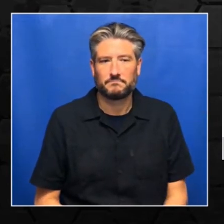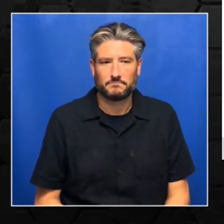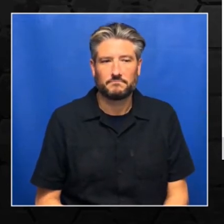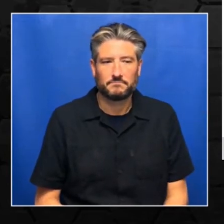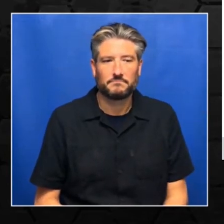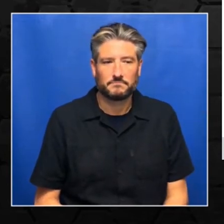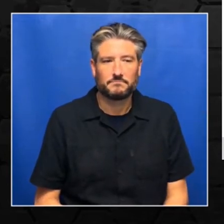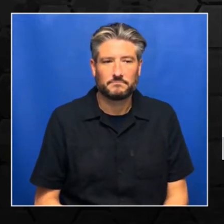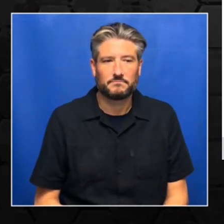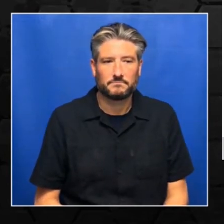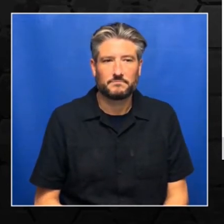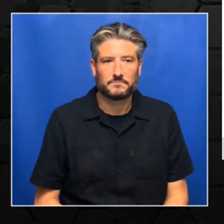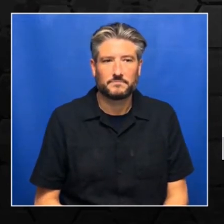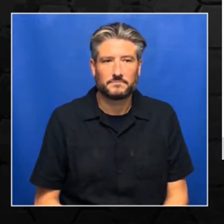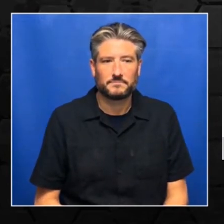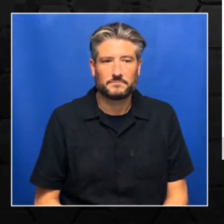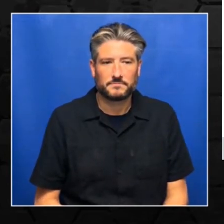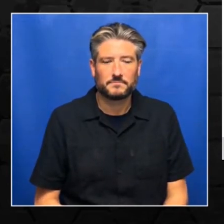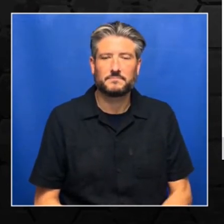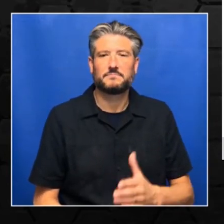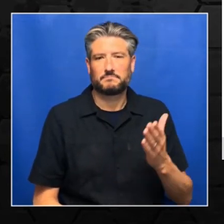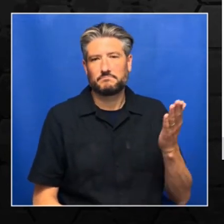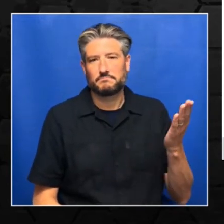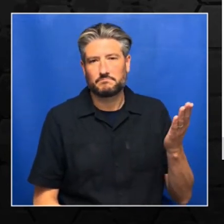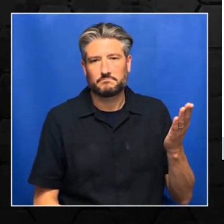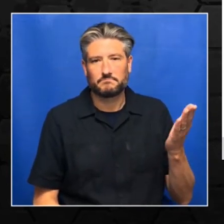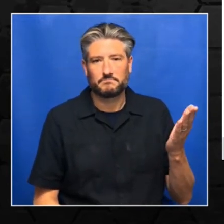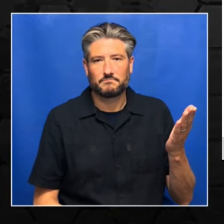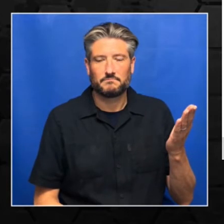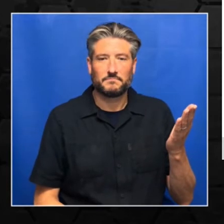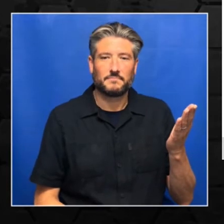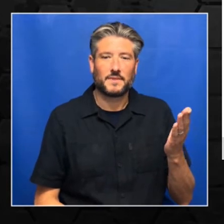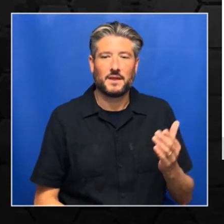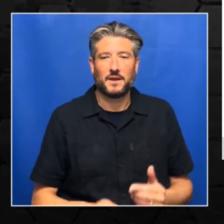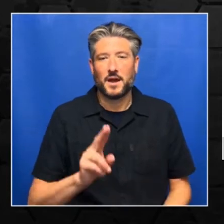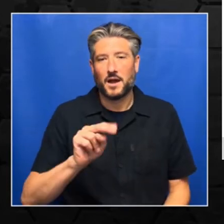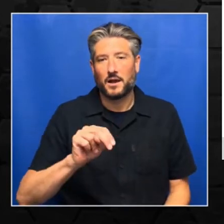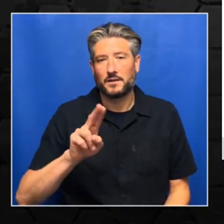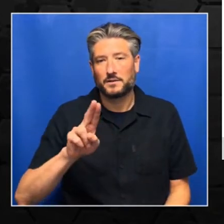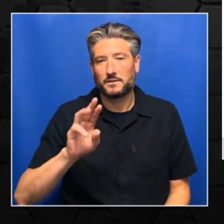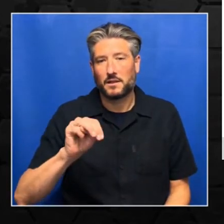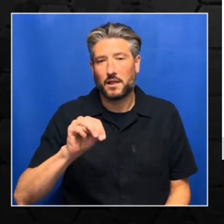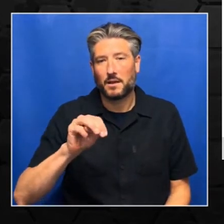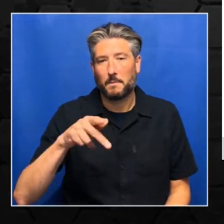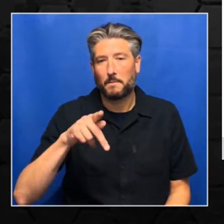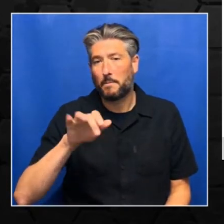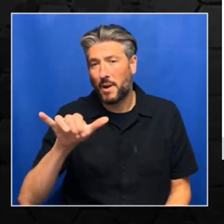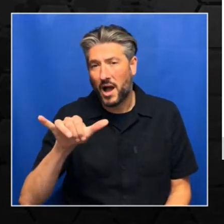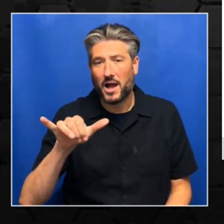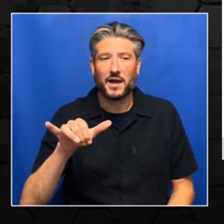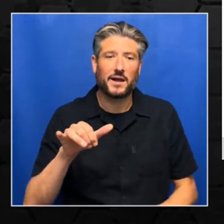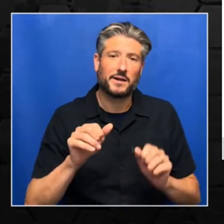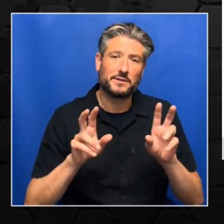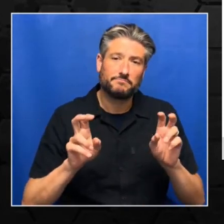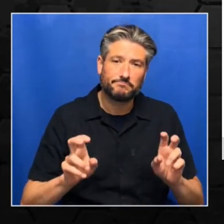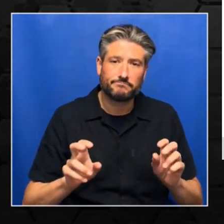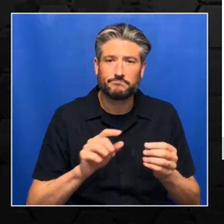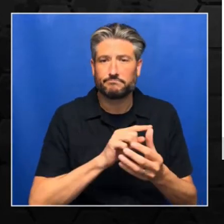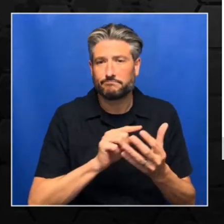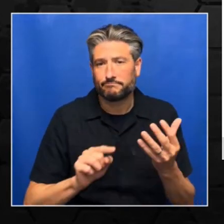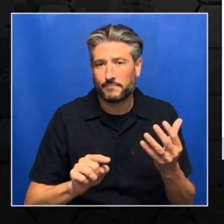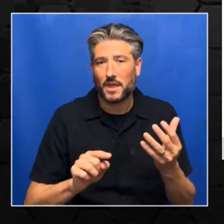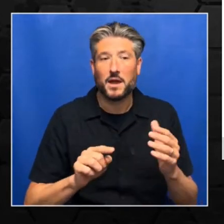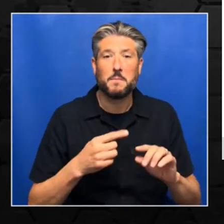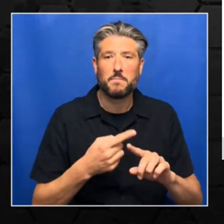And then you can see they have also given how you can make tensors from directly from the data or